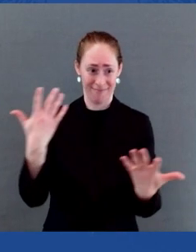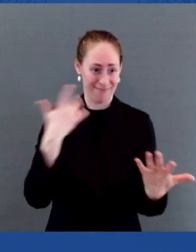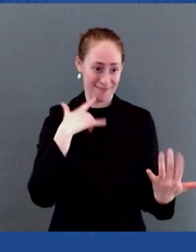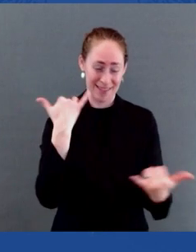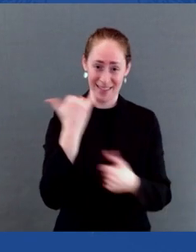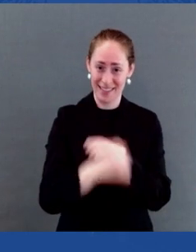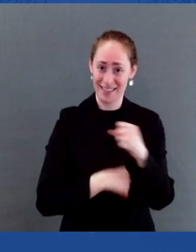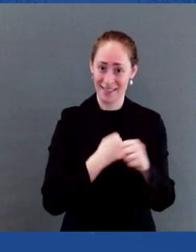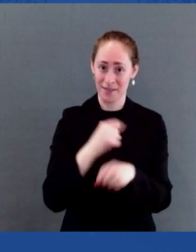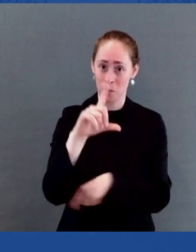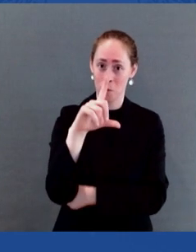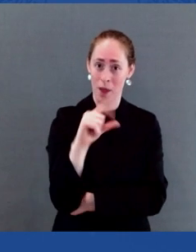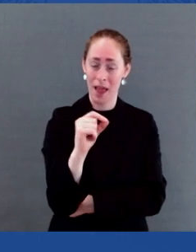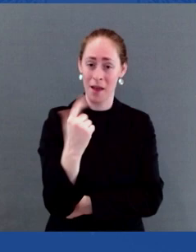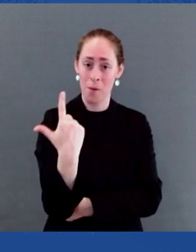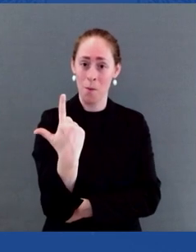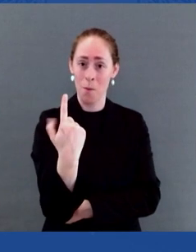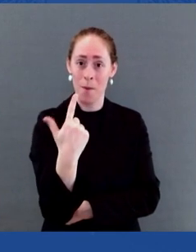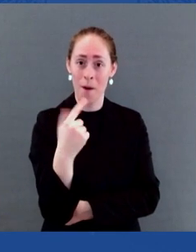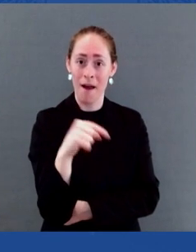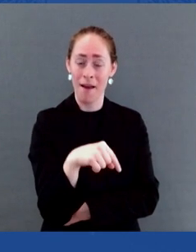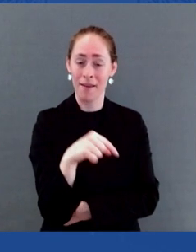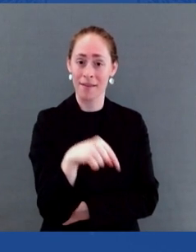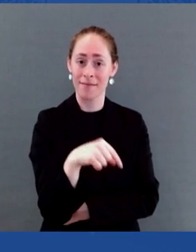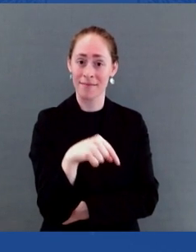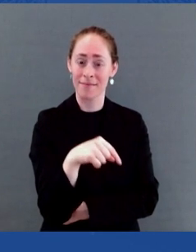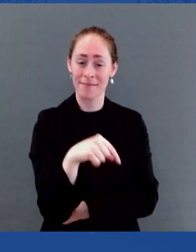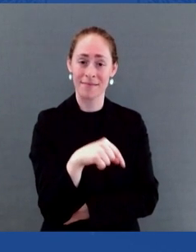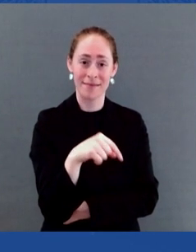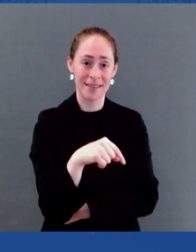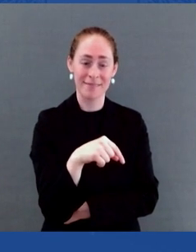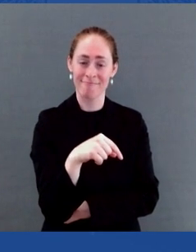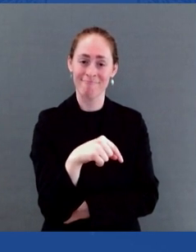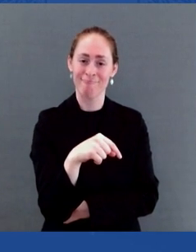I mean, it should have never, ever. Well, I want to get into that. But anyway.